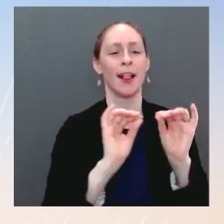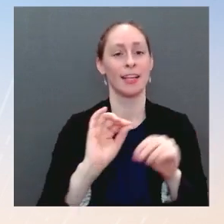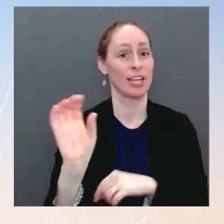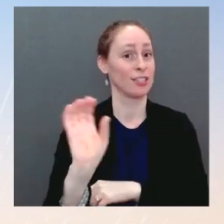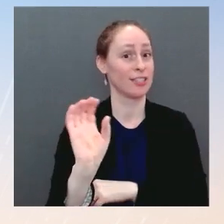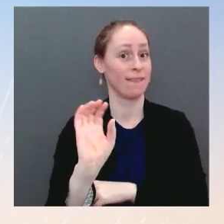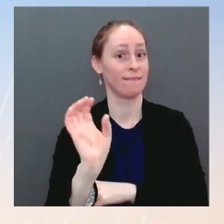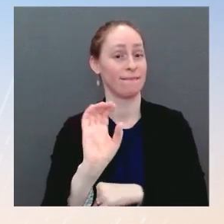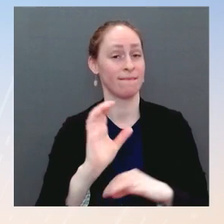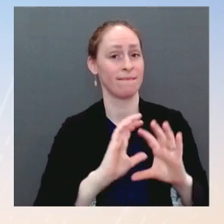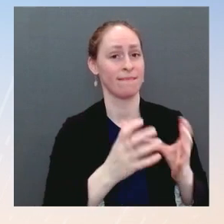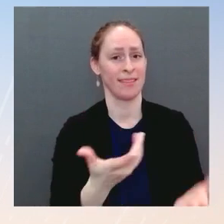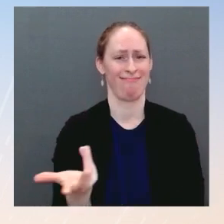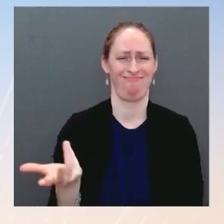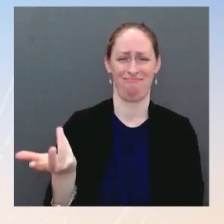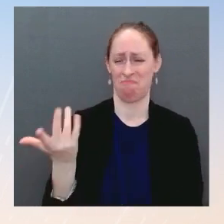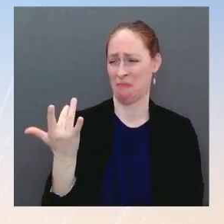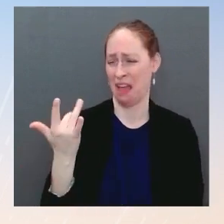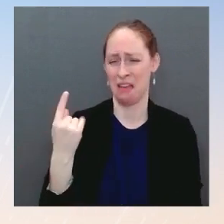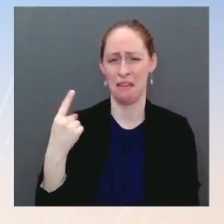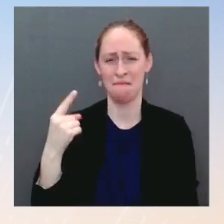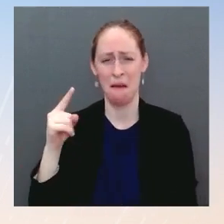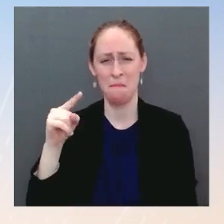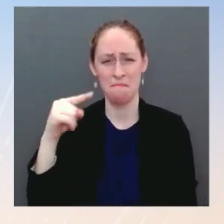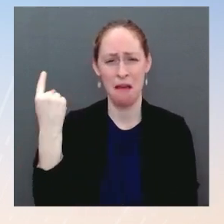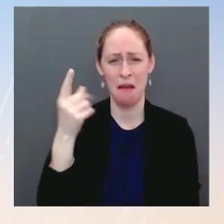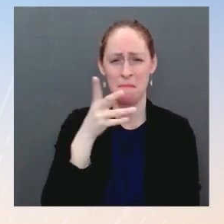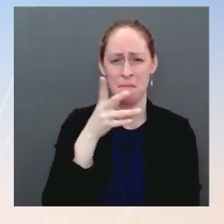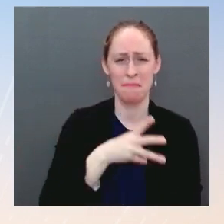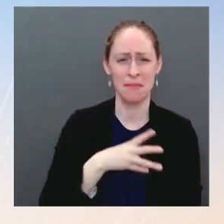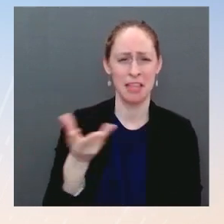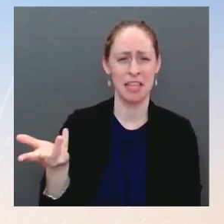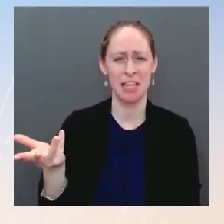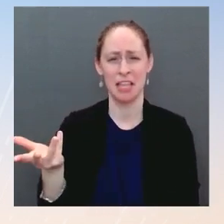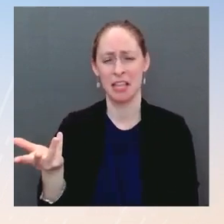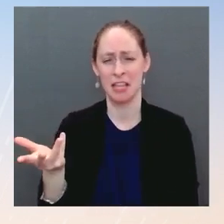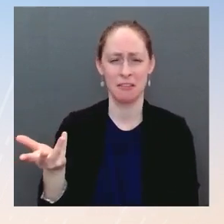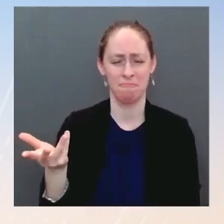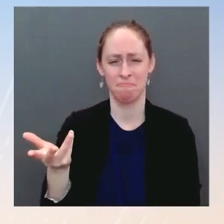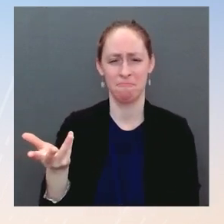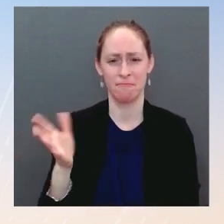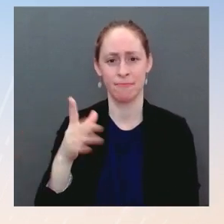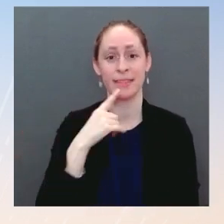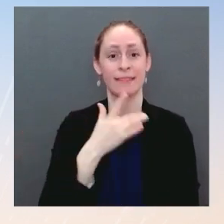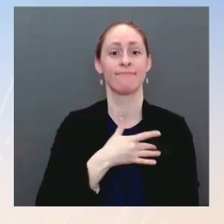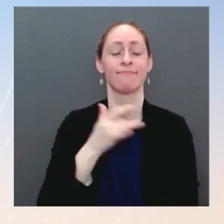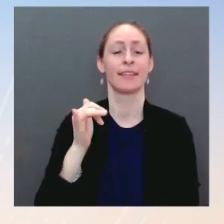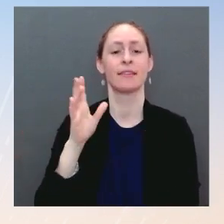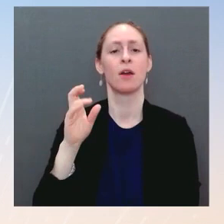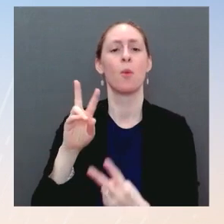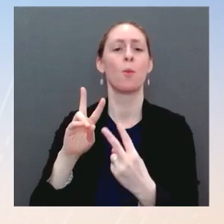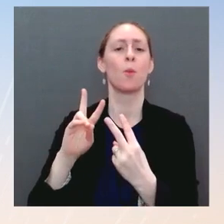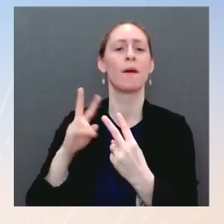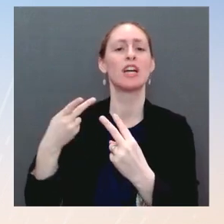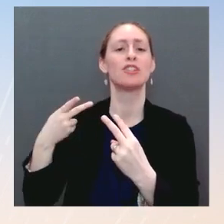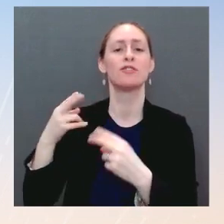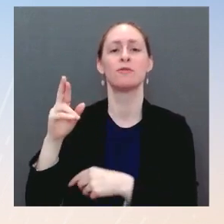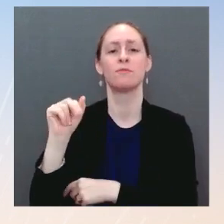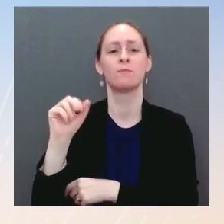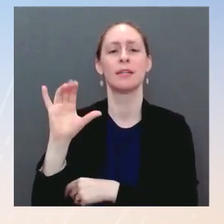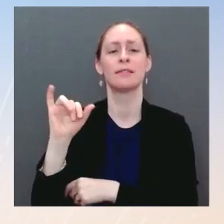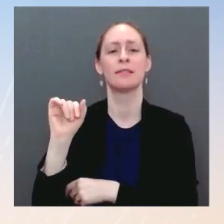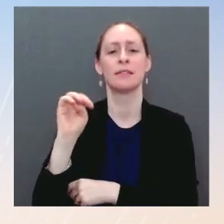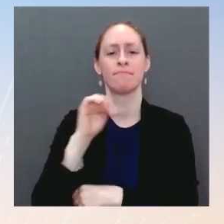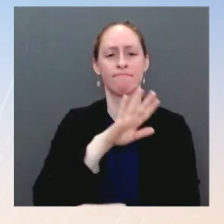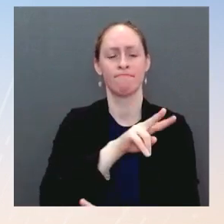commit to that is reverse racism or some kind of signaling of virtue signaling